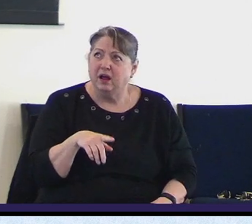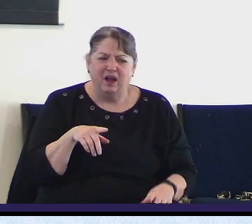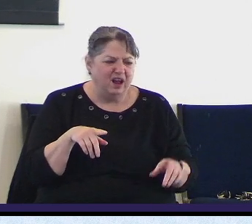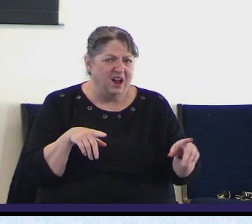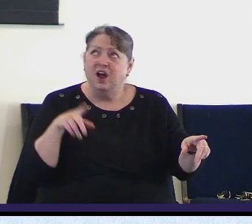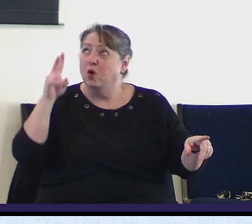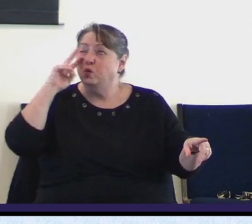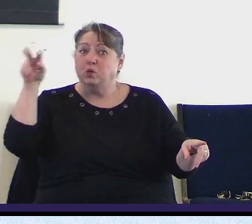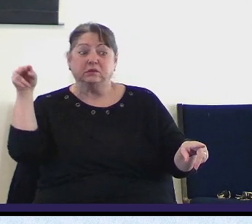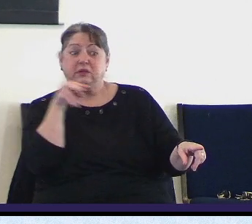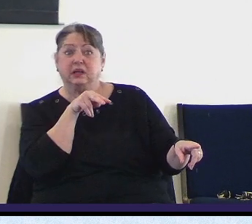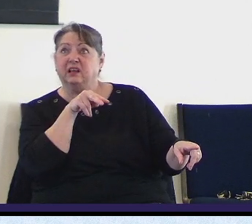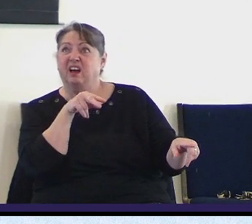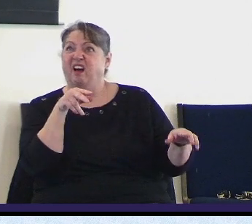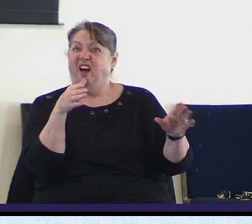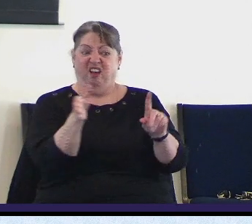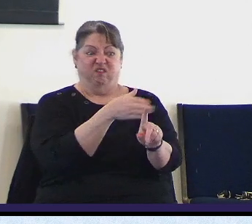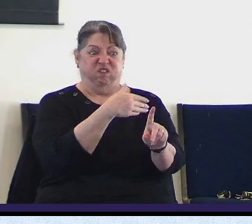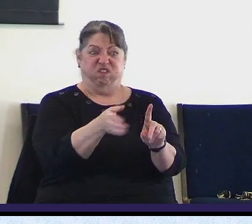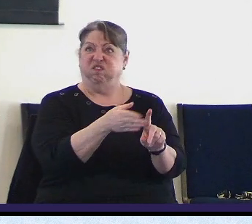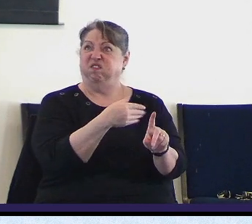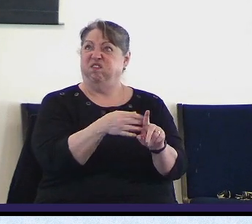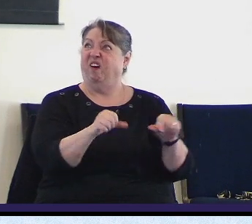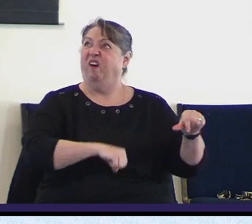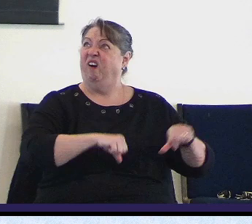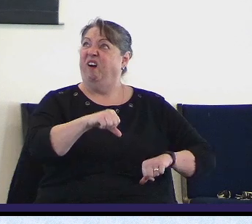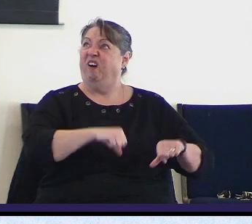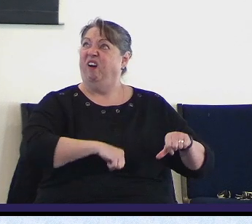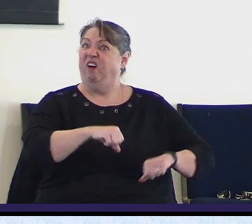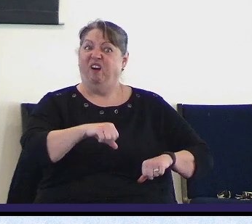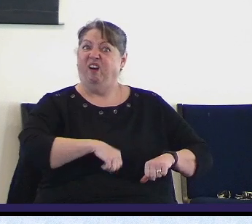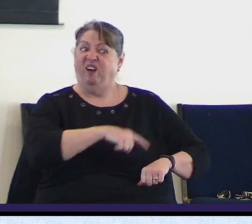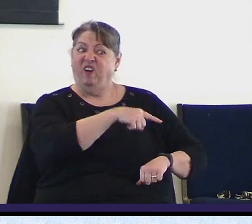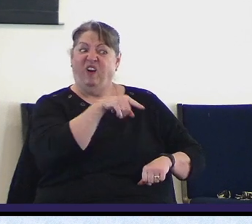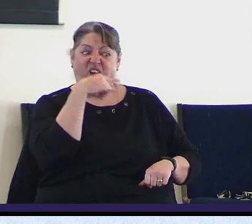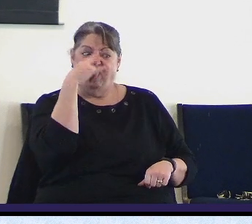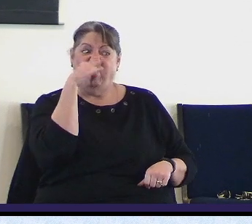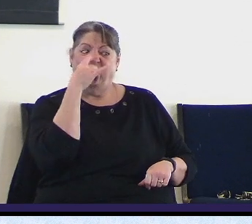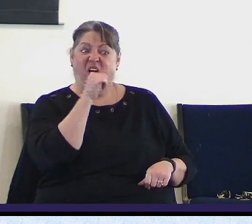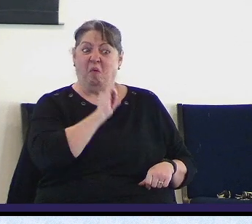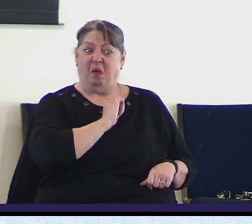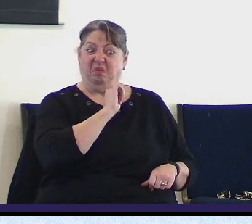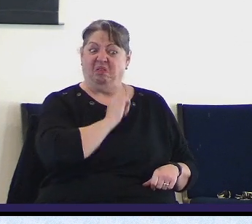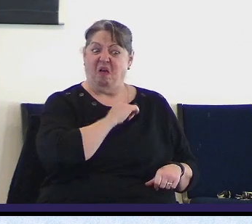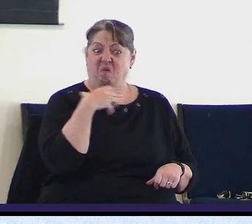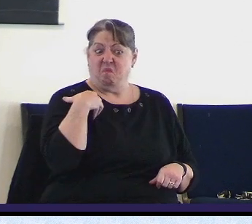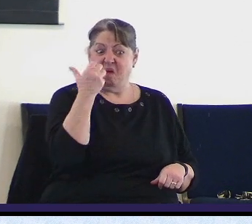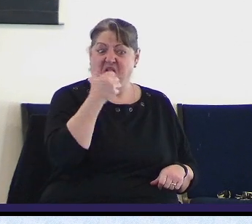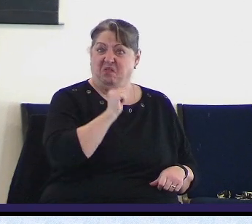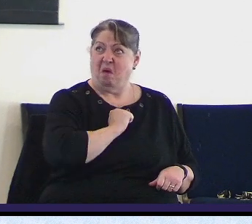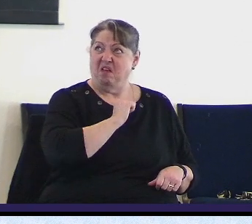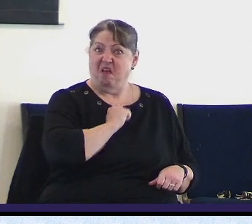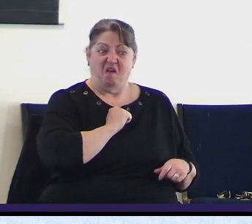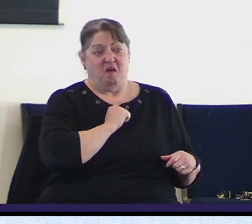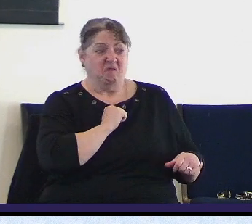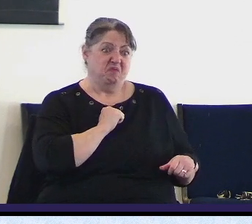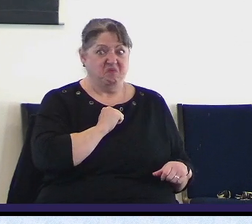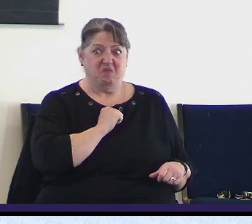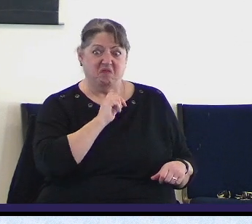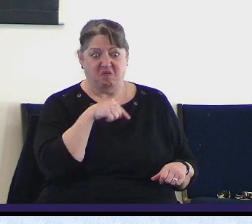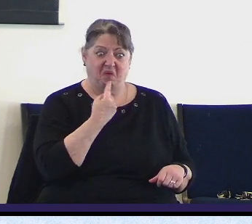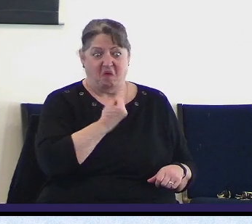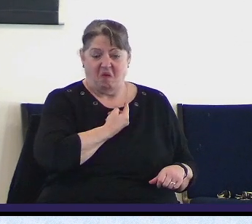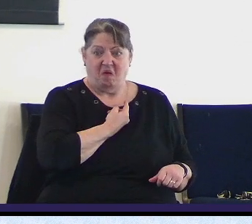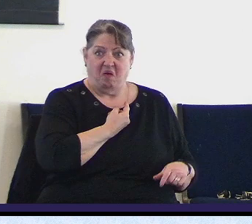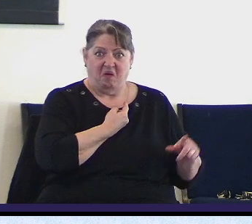says the psalmist and every boastful tongue that says we will triumph with our tongues.